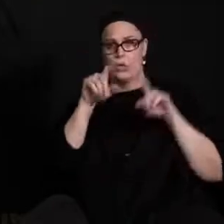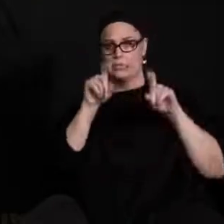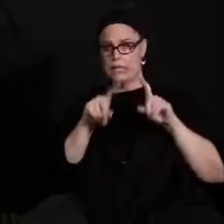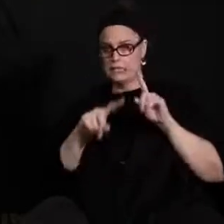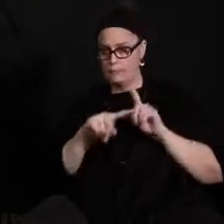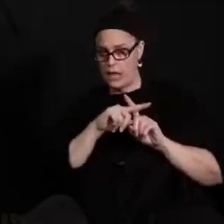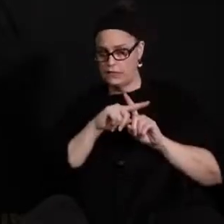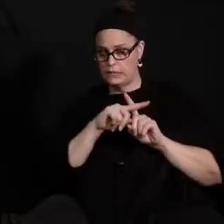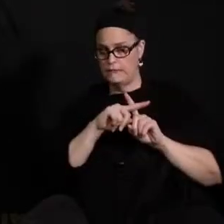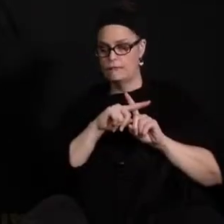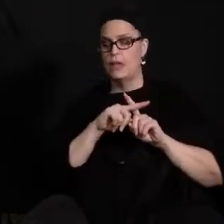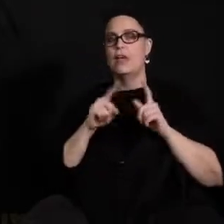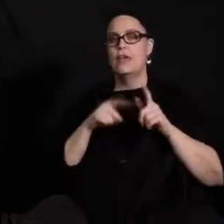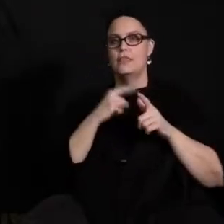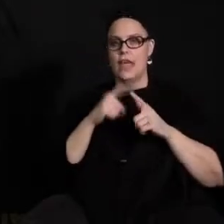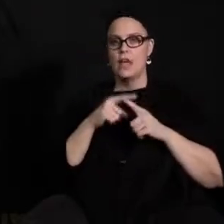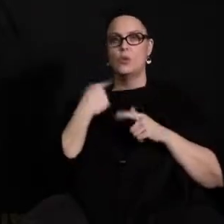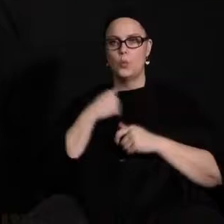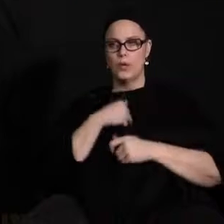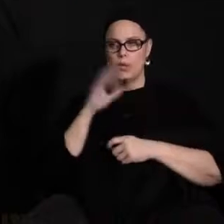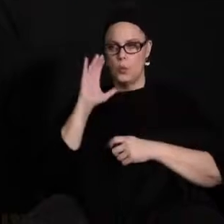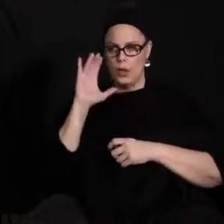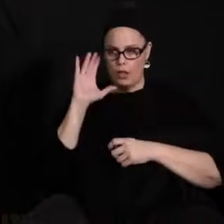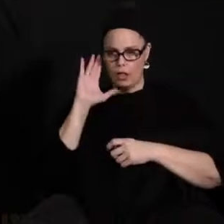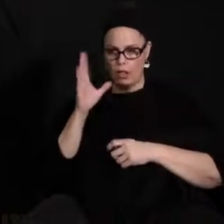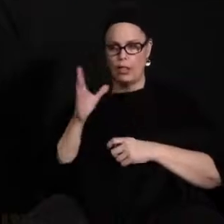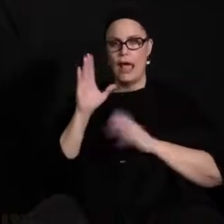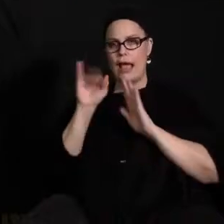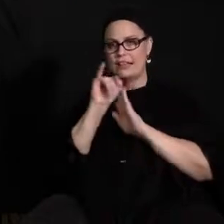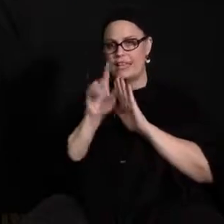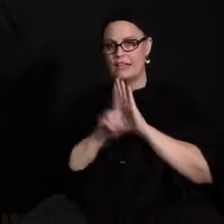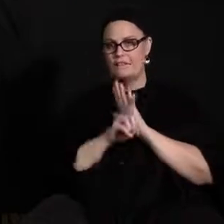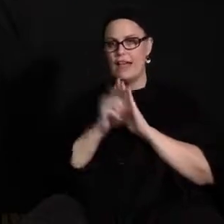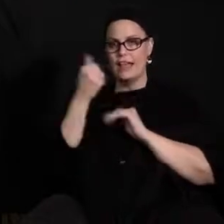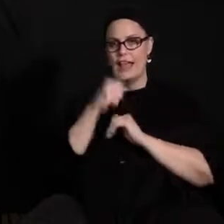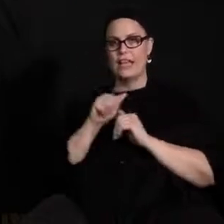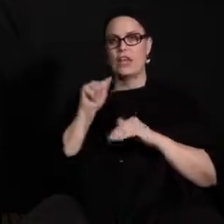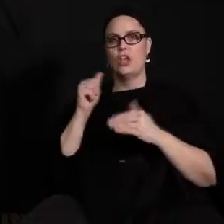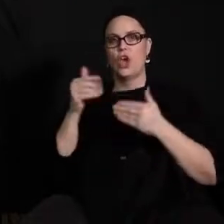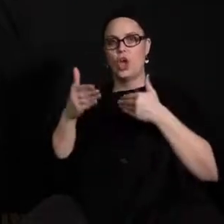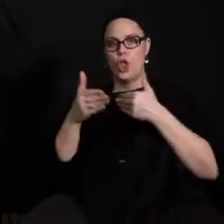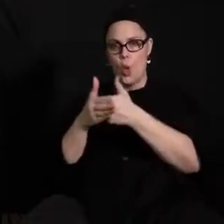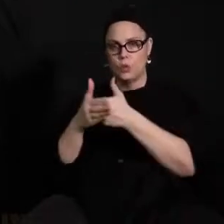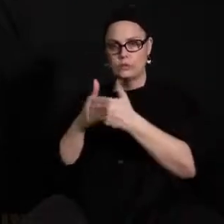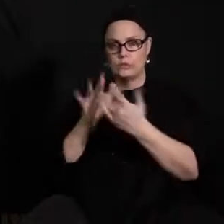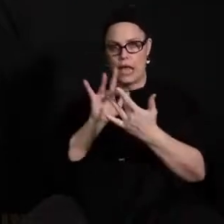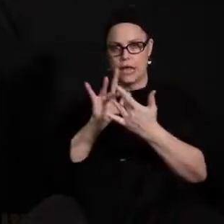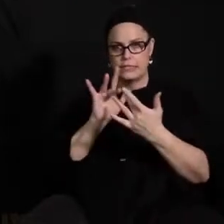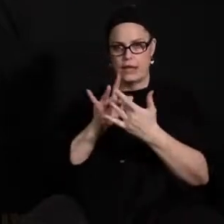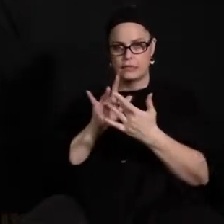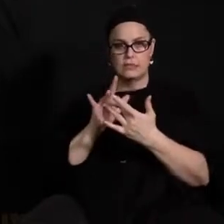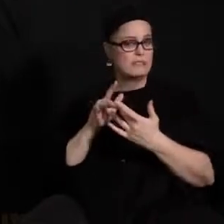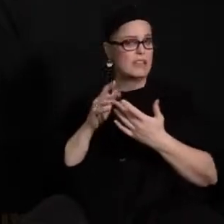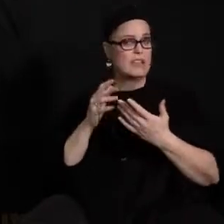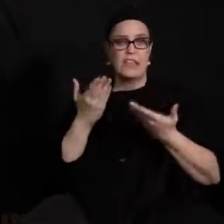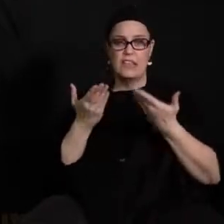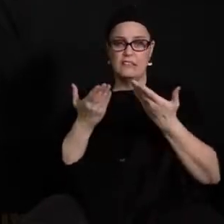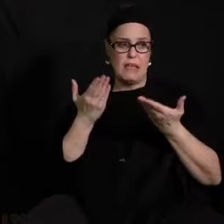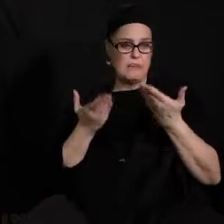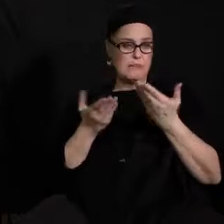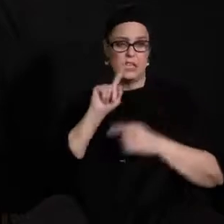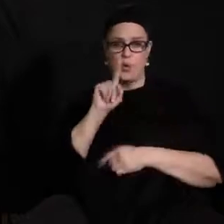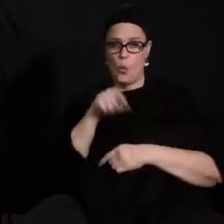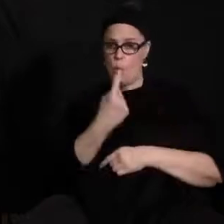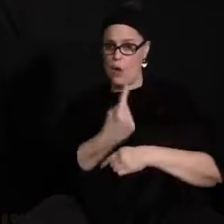there we work to identify close contacts that might need to be quarantined that might be an individual that might be a classroom quarantine